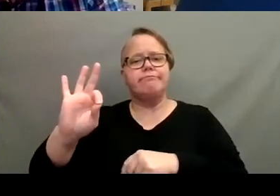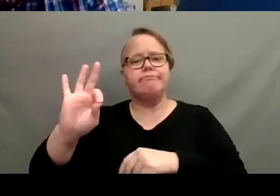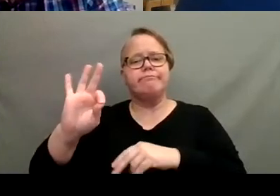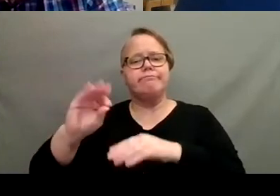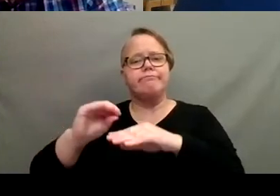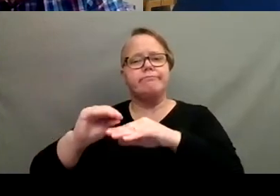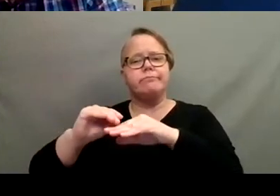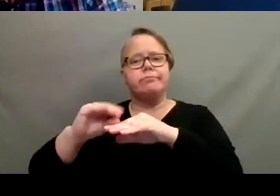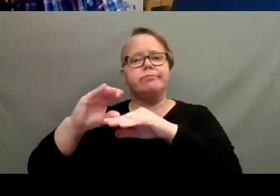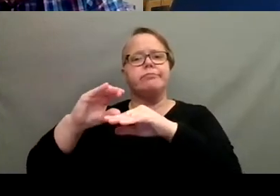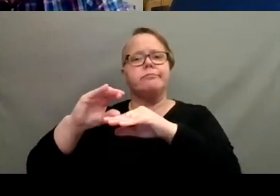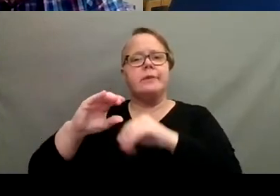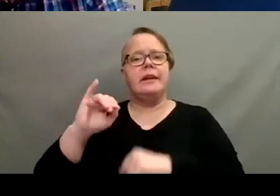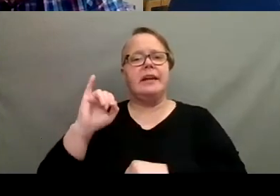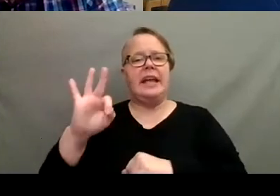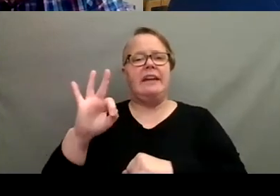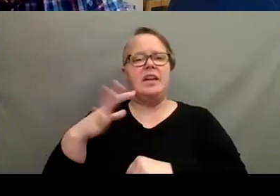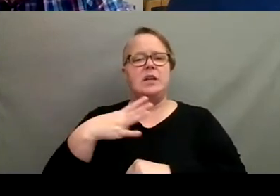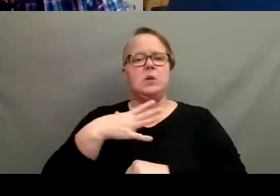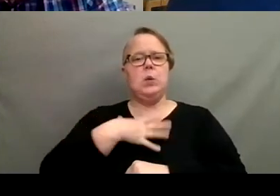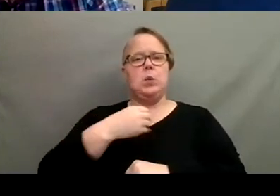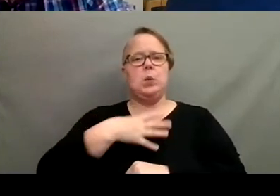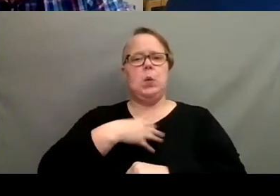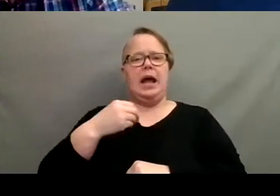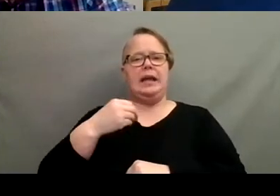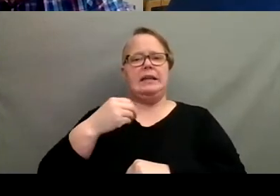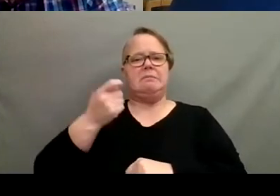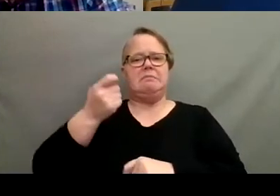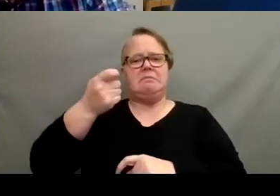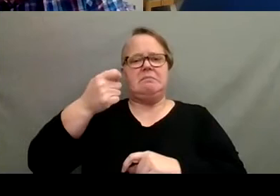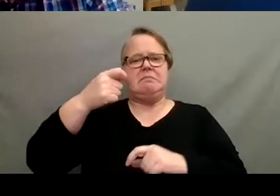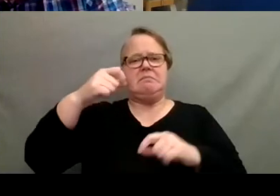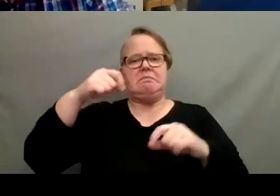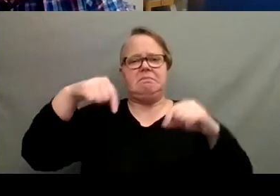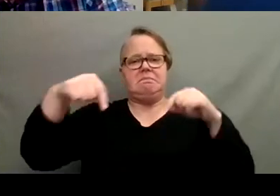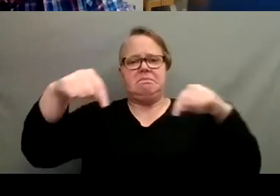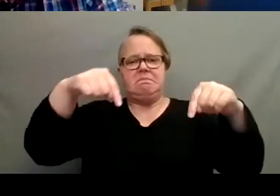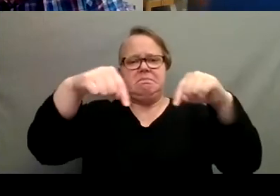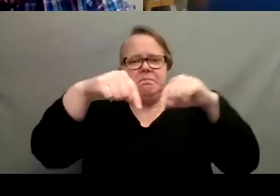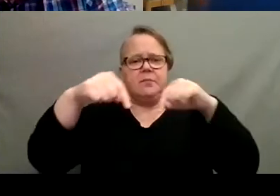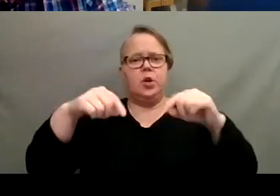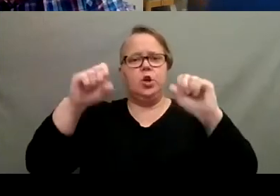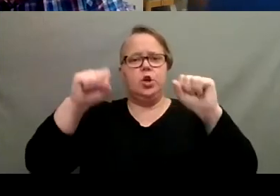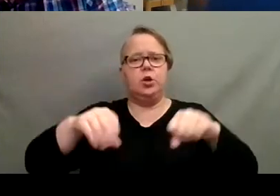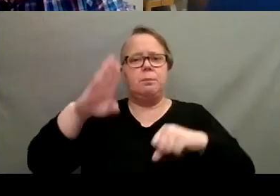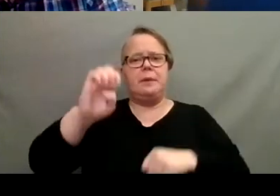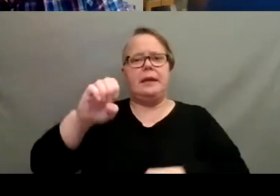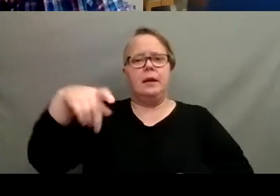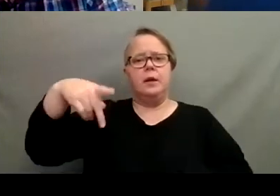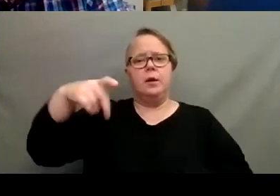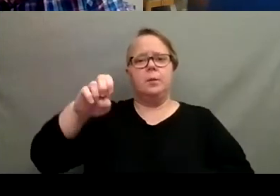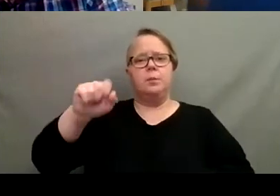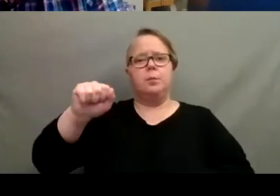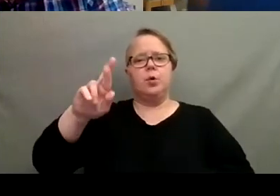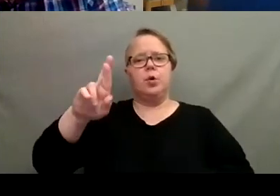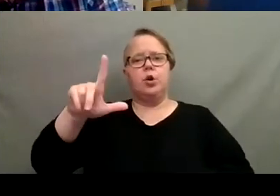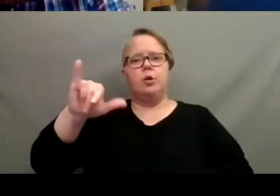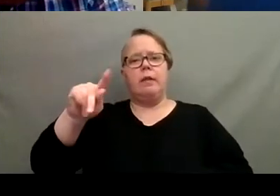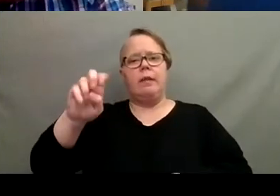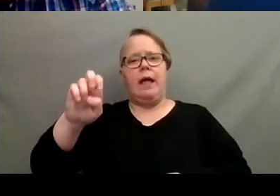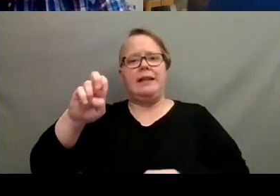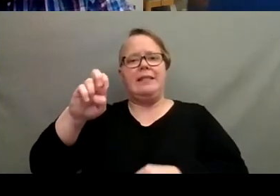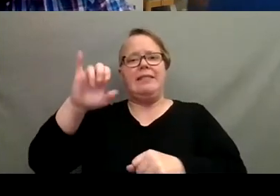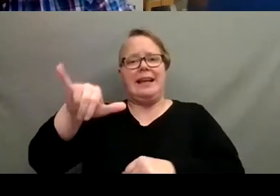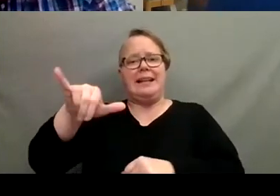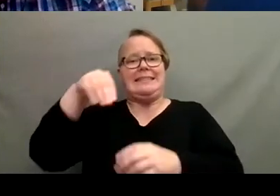buildup. If it's just like kind of white particles in the soil, that could just be the perlite that's in your, your potting mix. But if